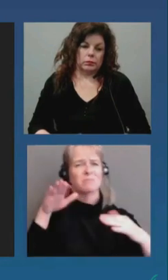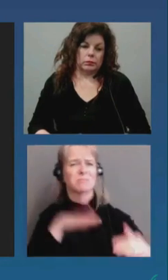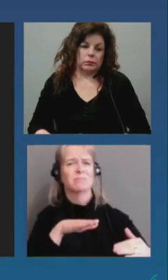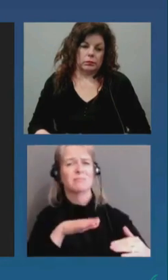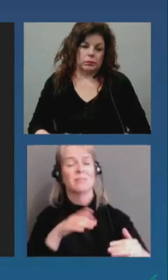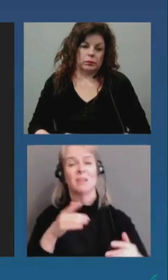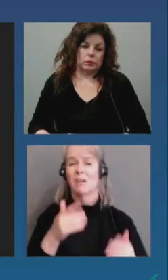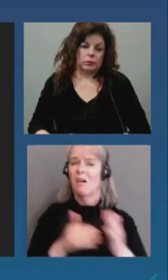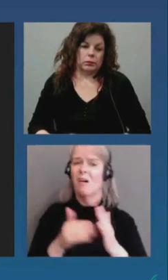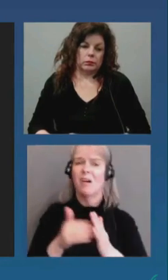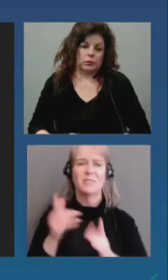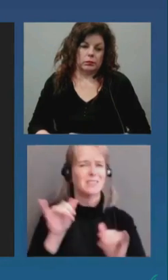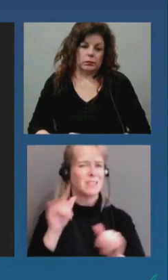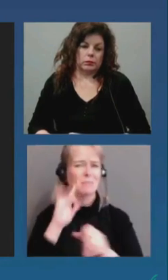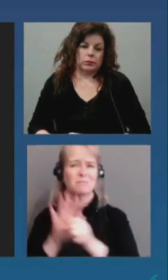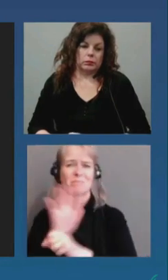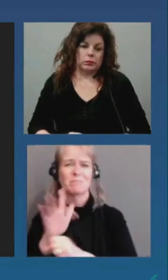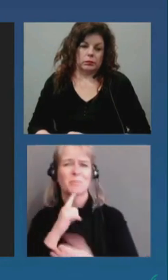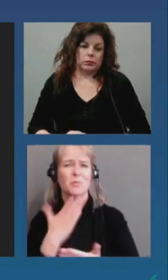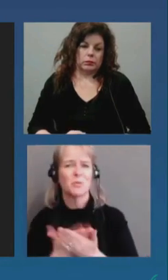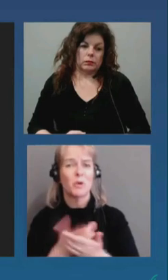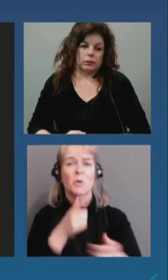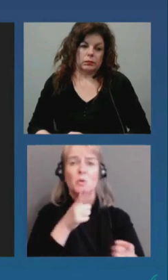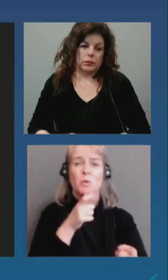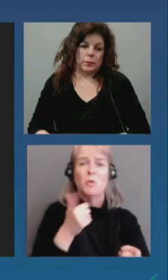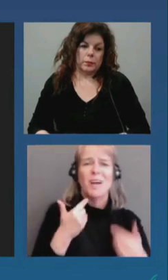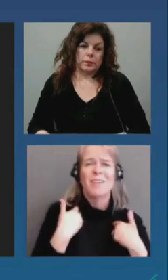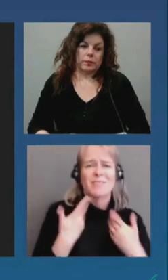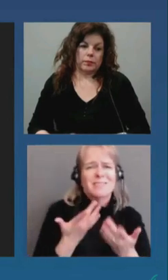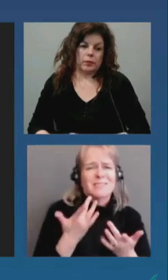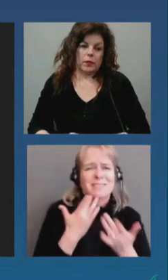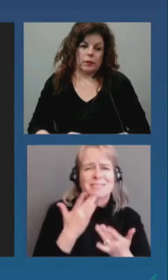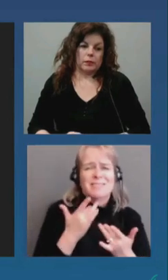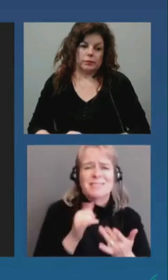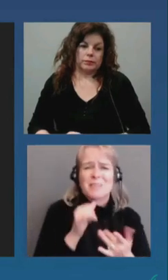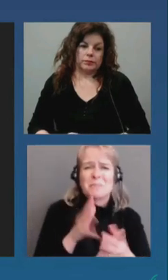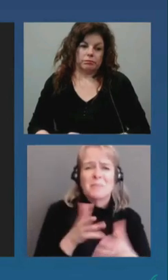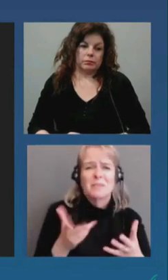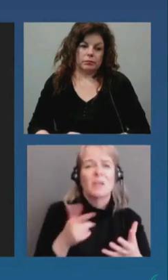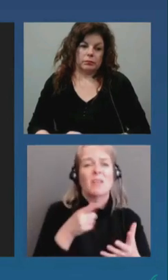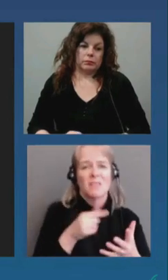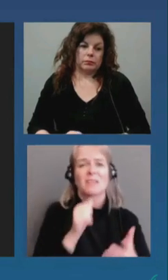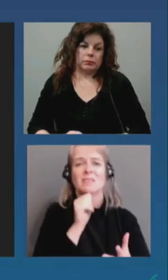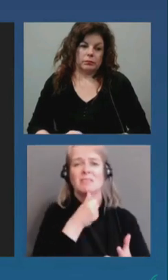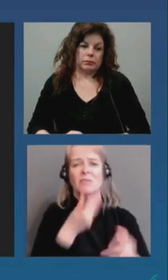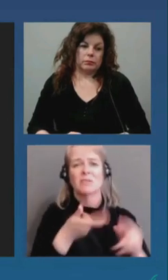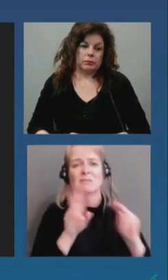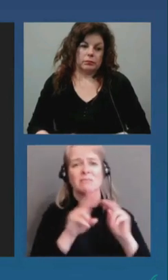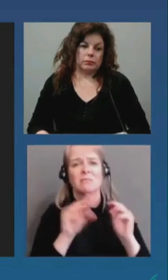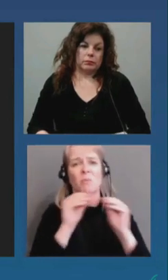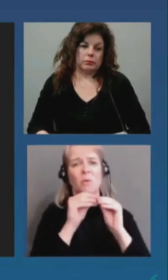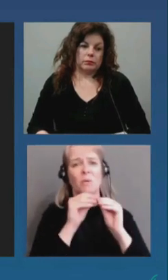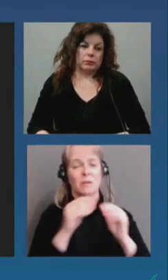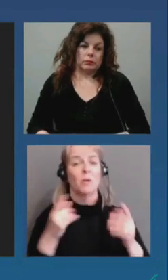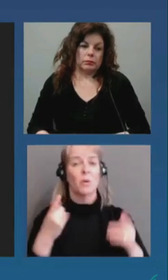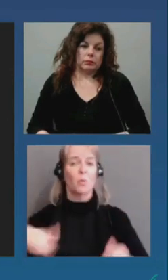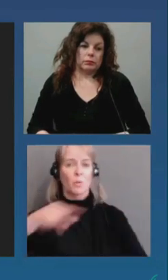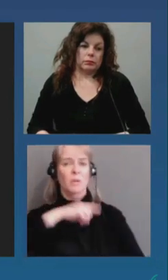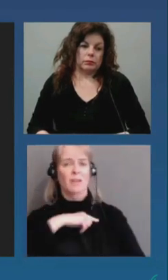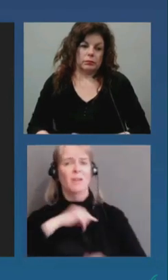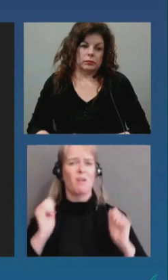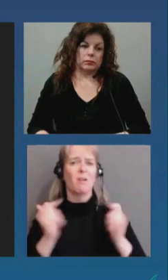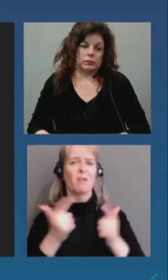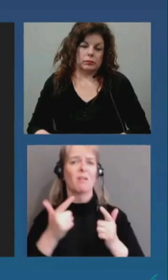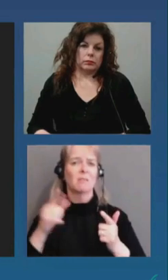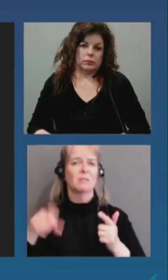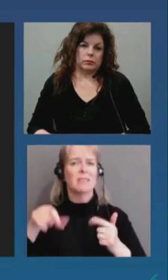often suffer the most. Every person, every organization, every institution can and should do more to help prevent such human